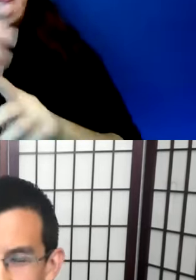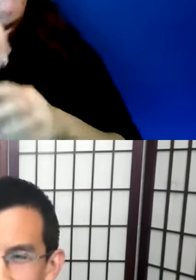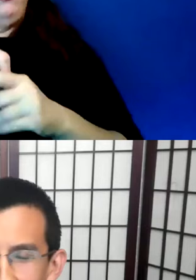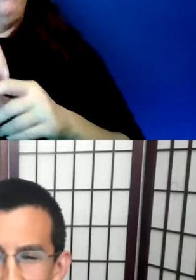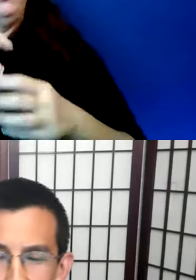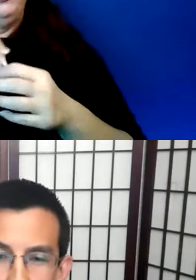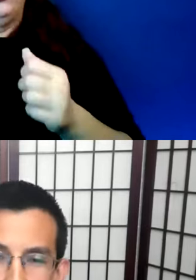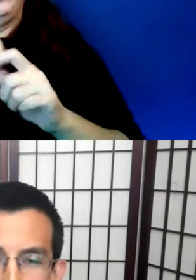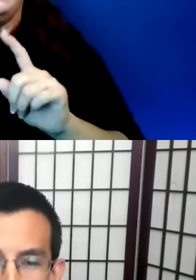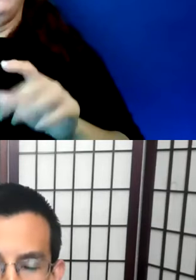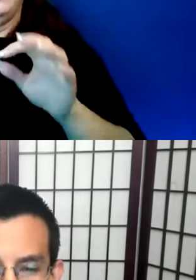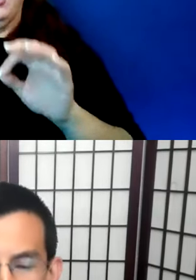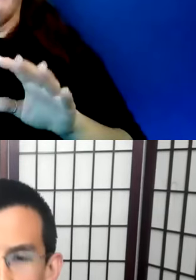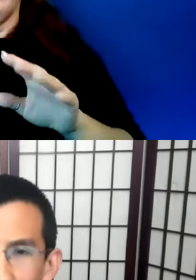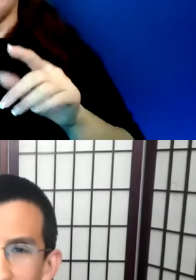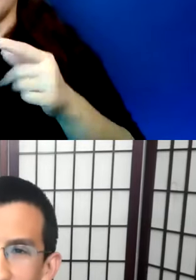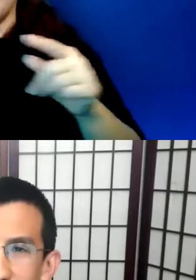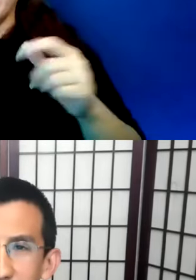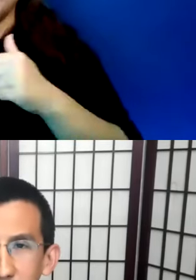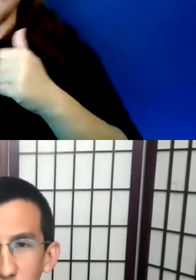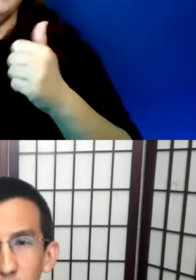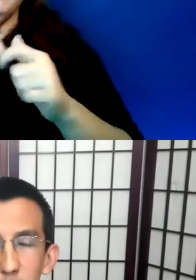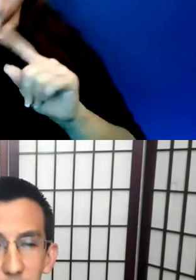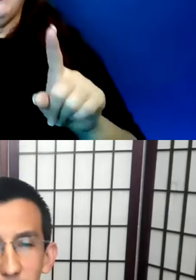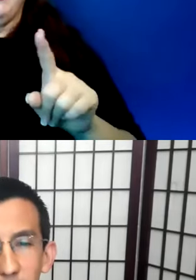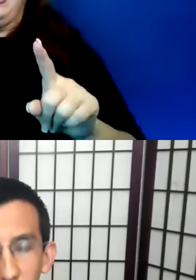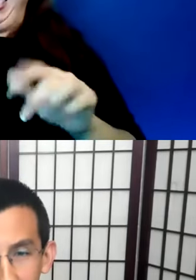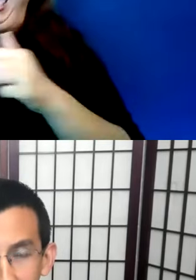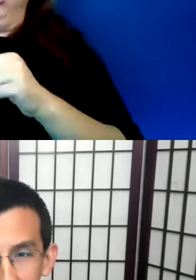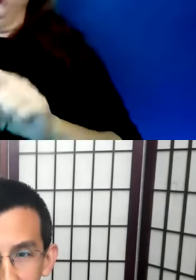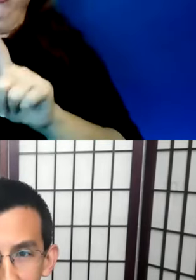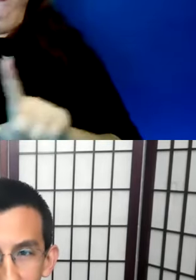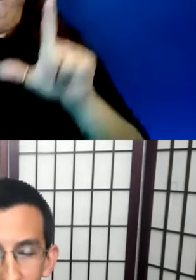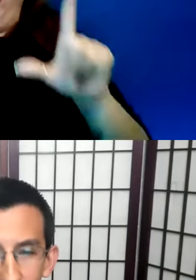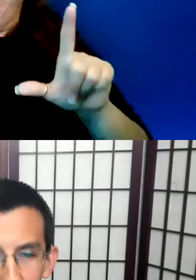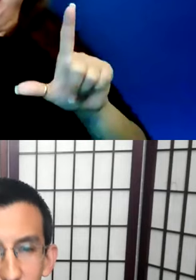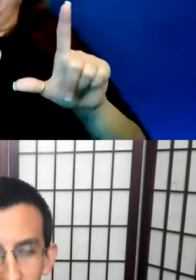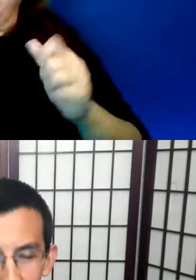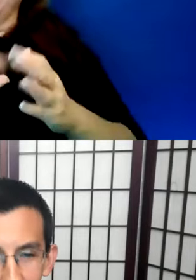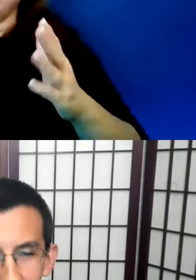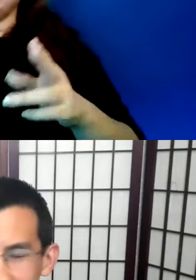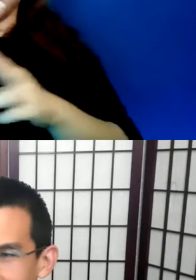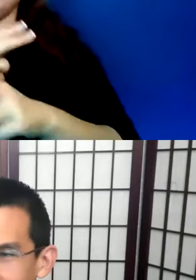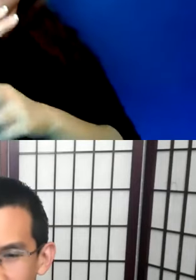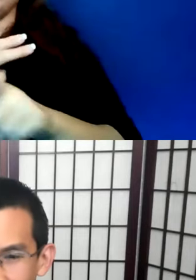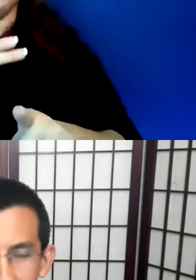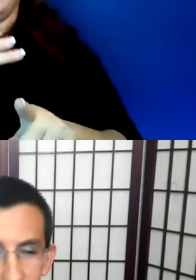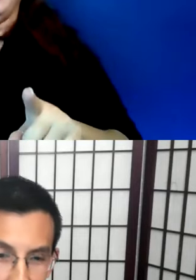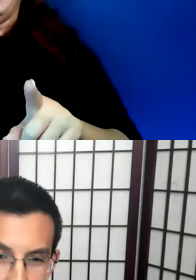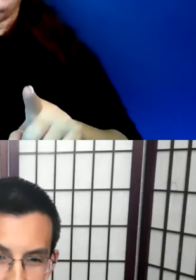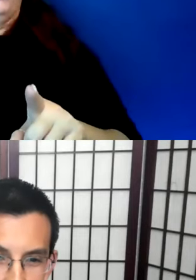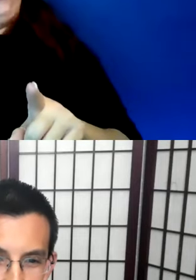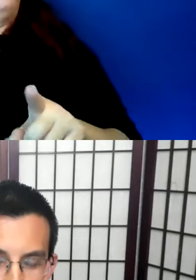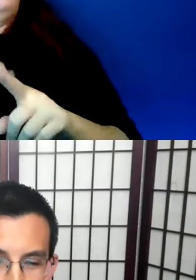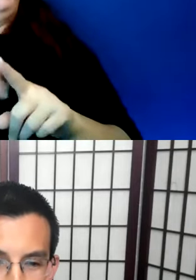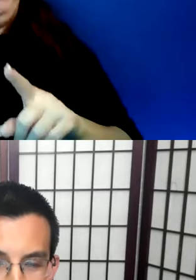to a given language's grammatical structure. But the idea of framing it in that way, of using that as some sort of reason